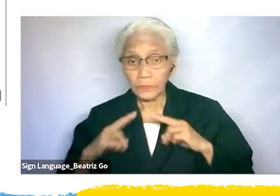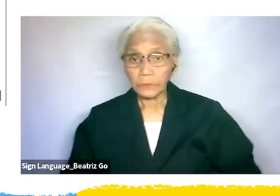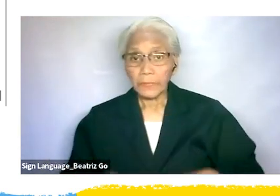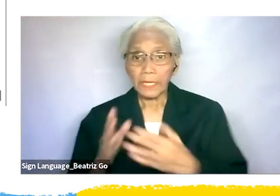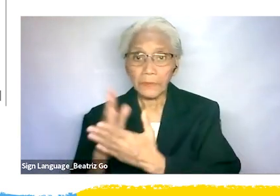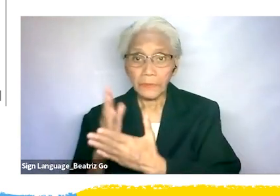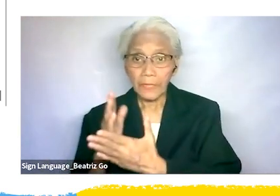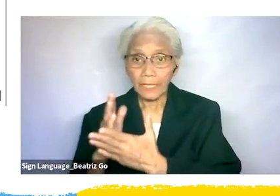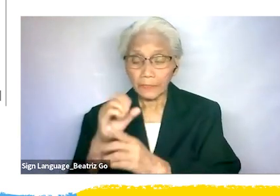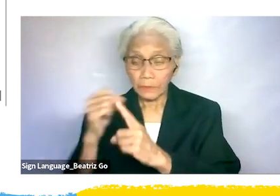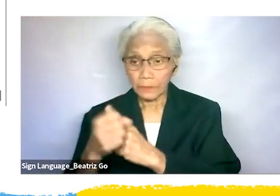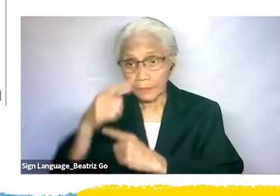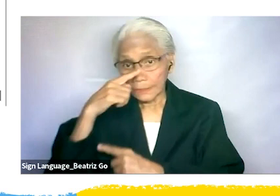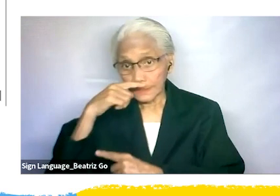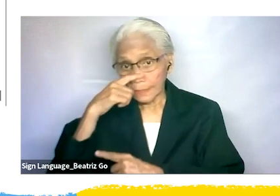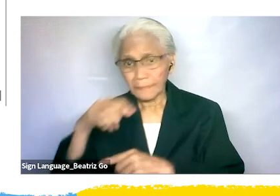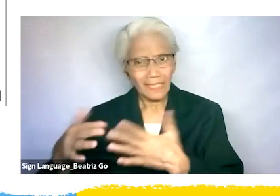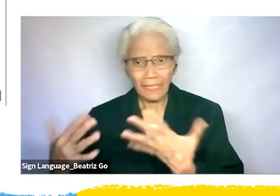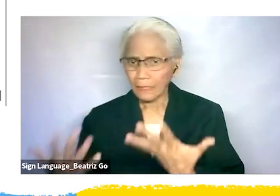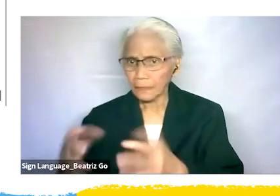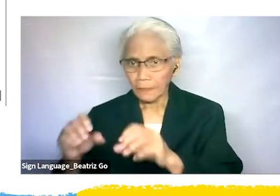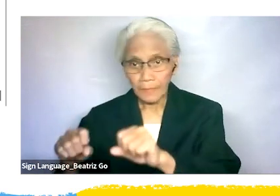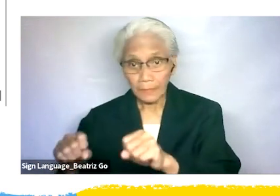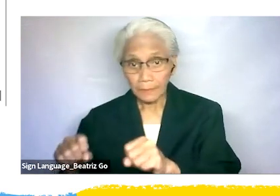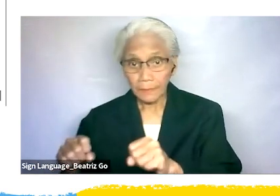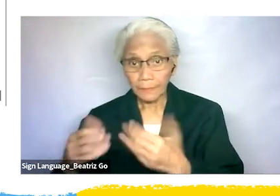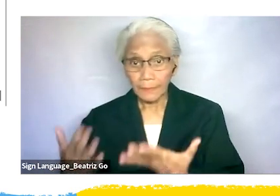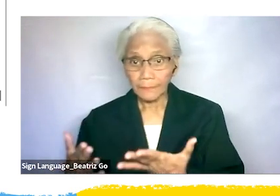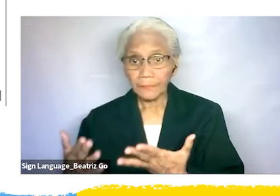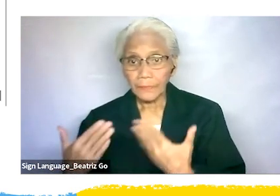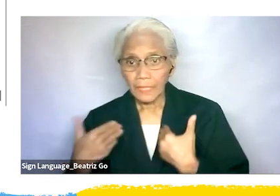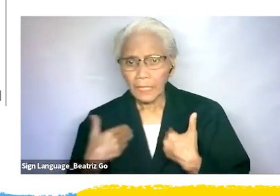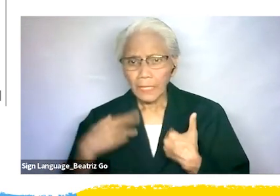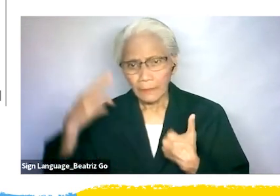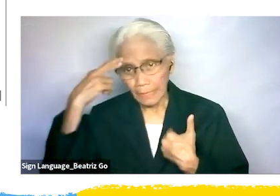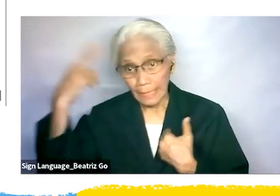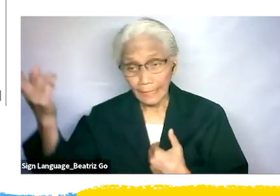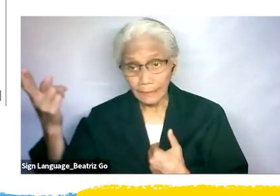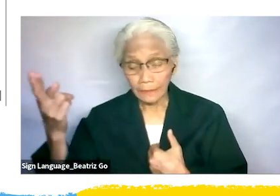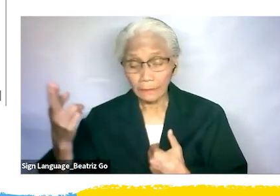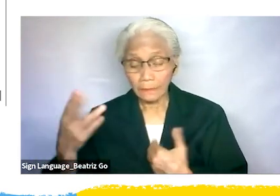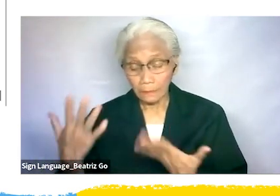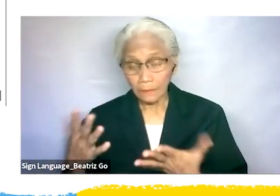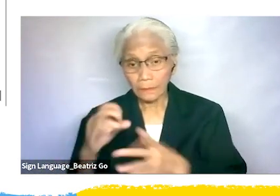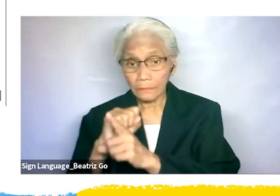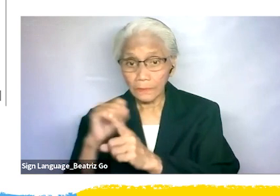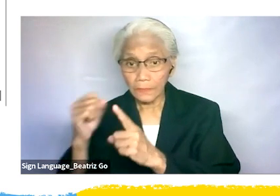is responsible for monitoring and assessing Thailand's human rights conditions. The